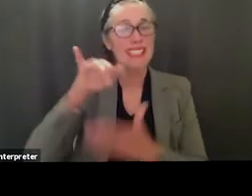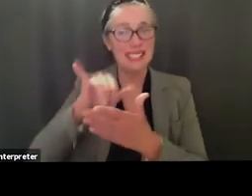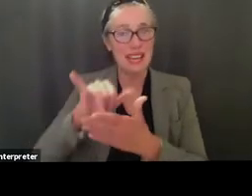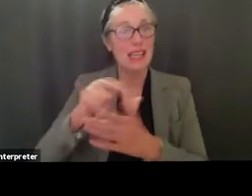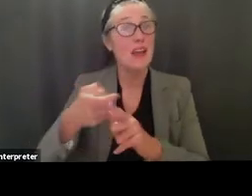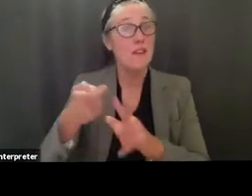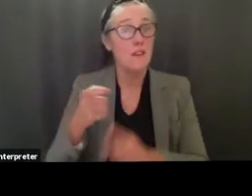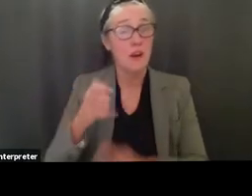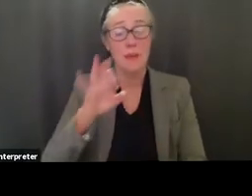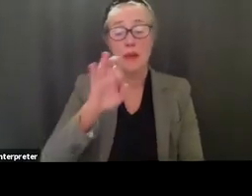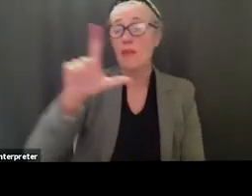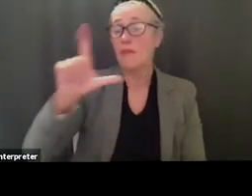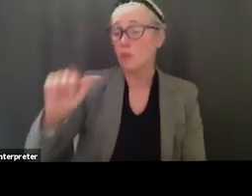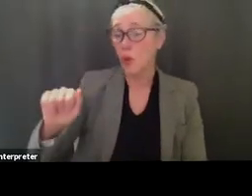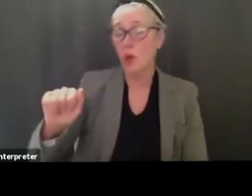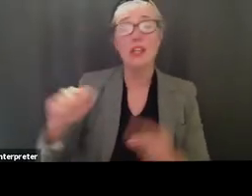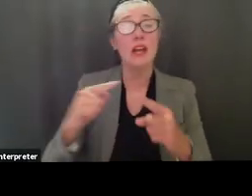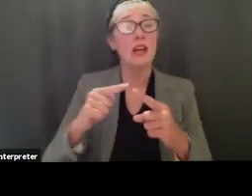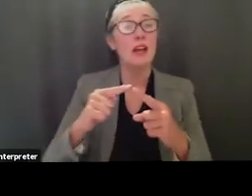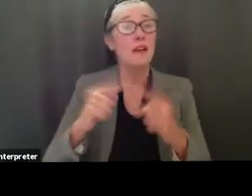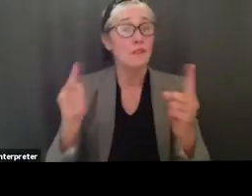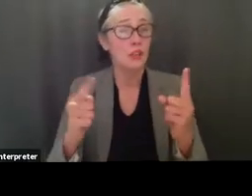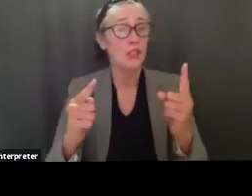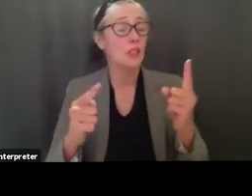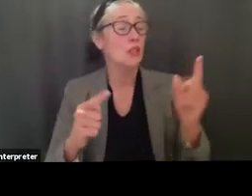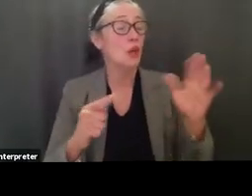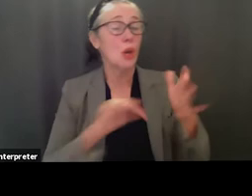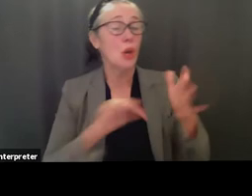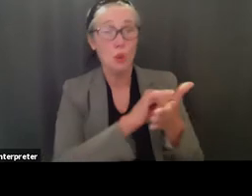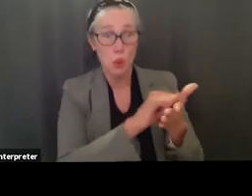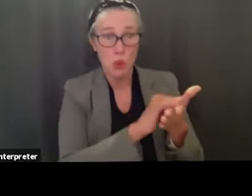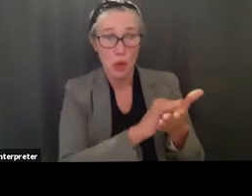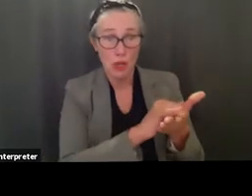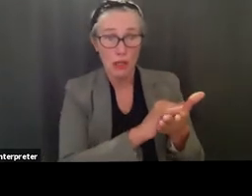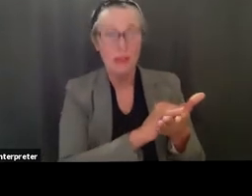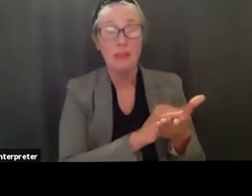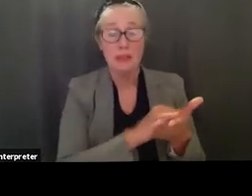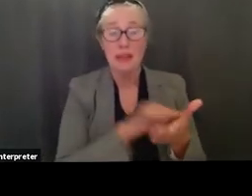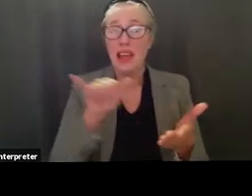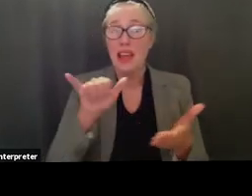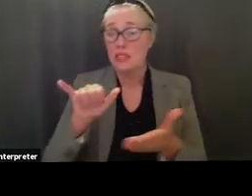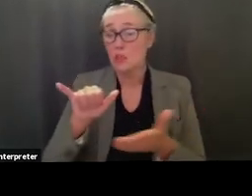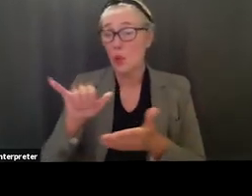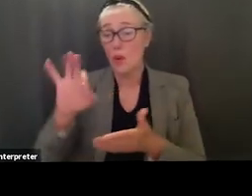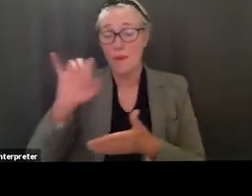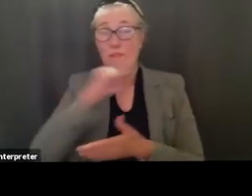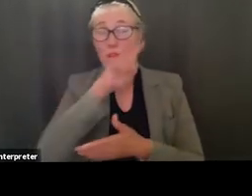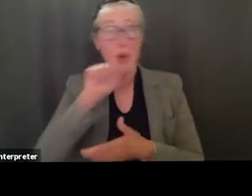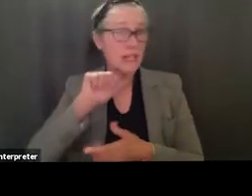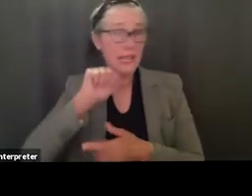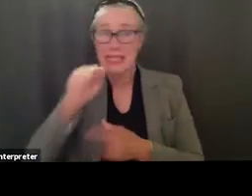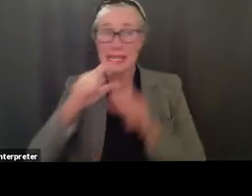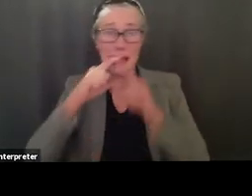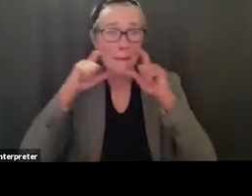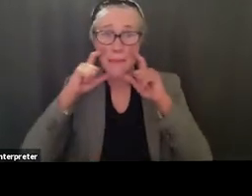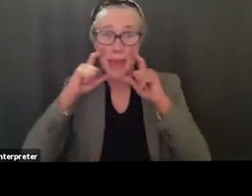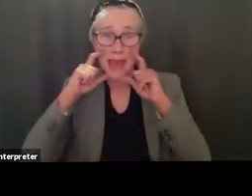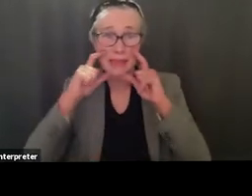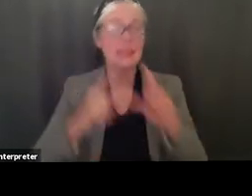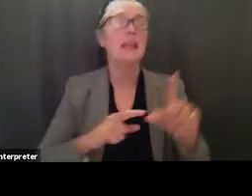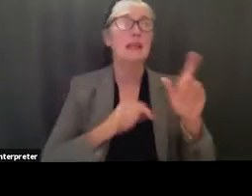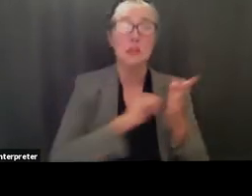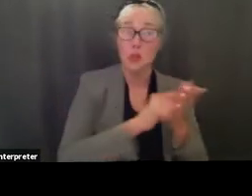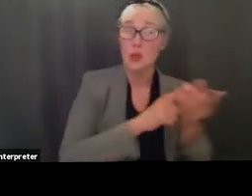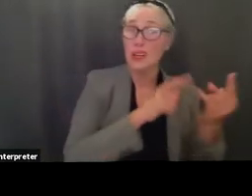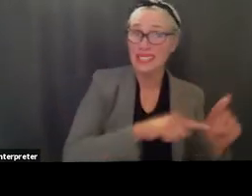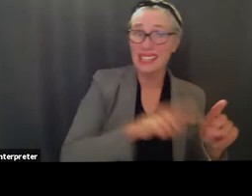florida versus new york florida didn't mask their kids new york did we can see the data for covid and